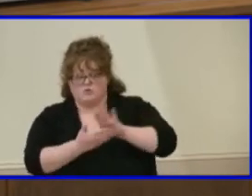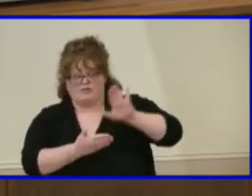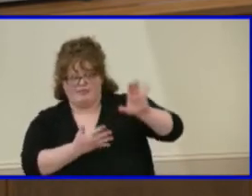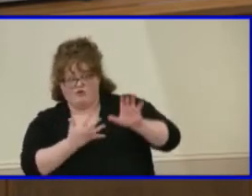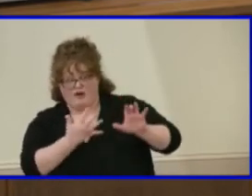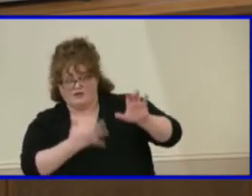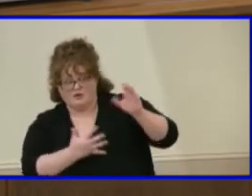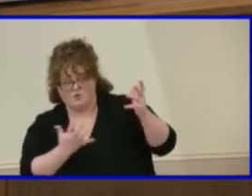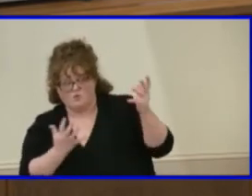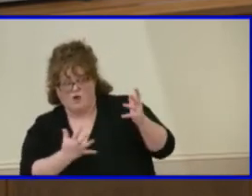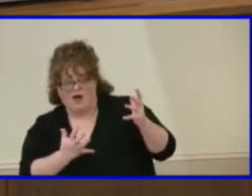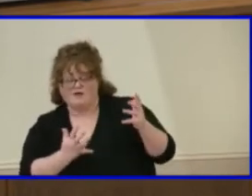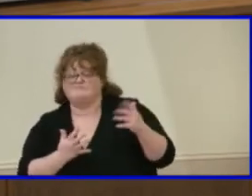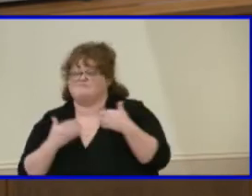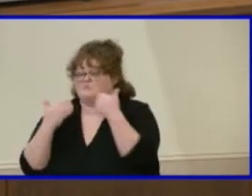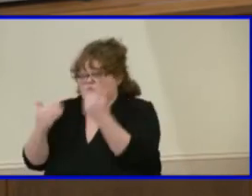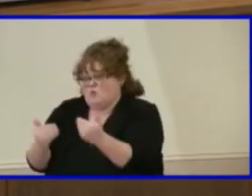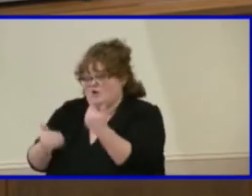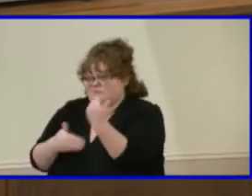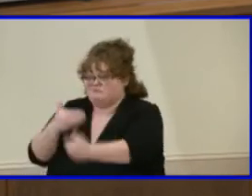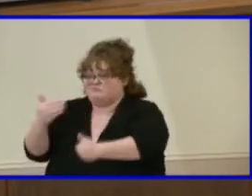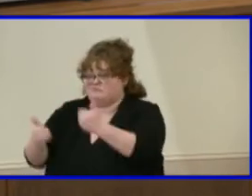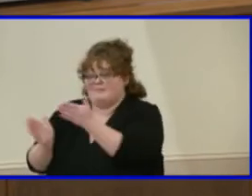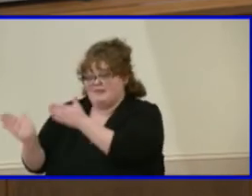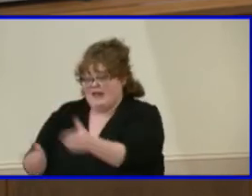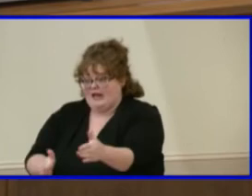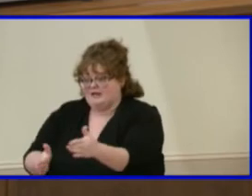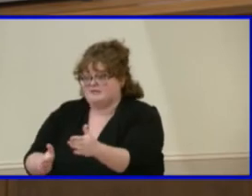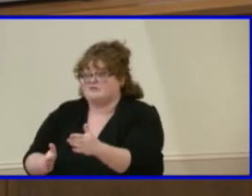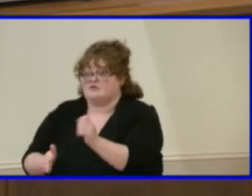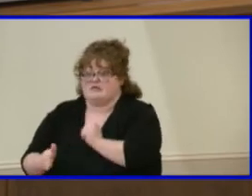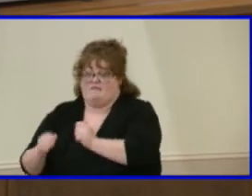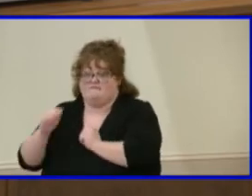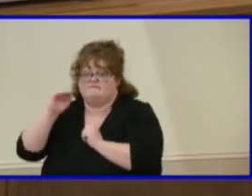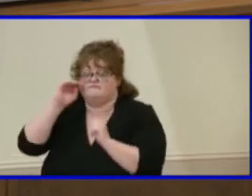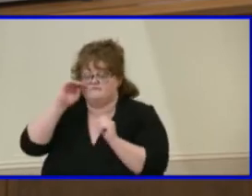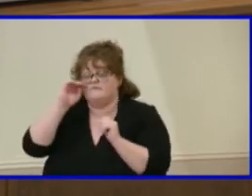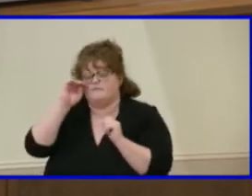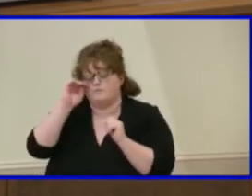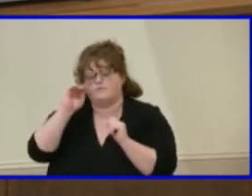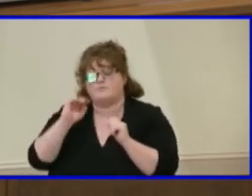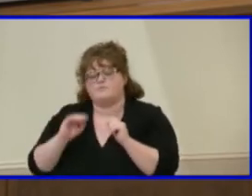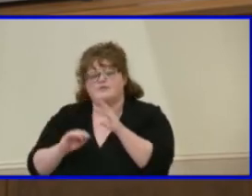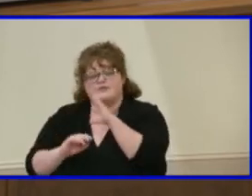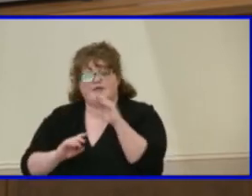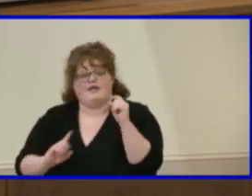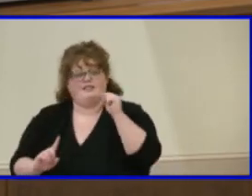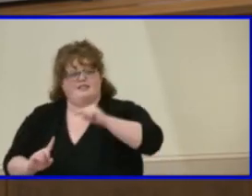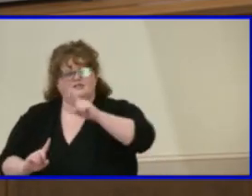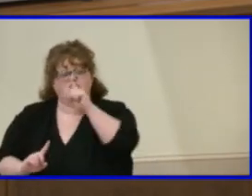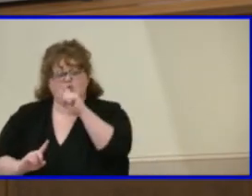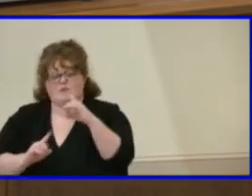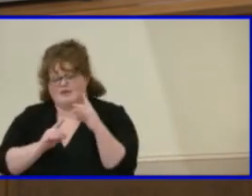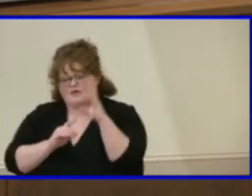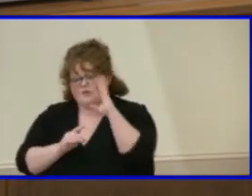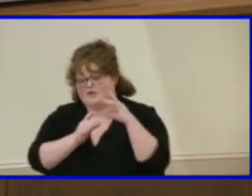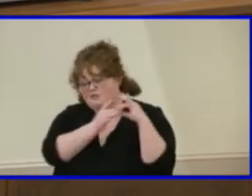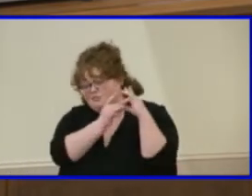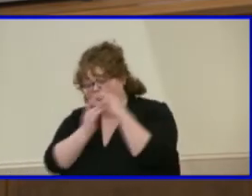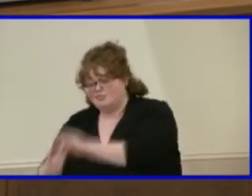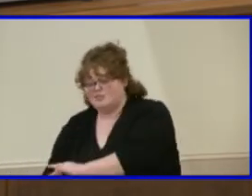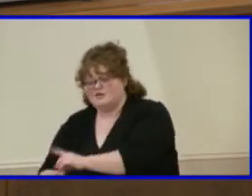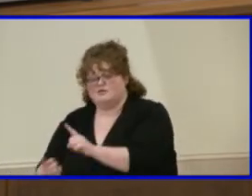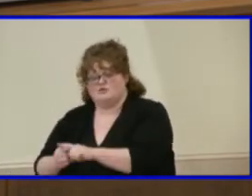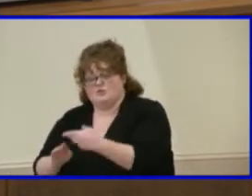then we can continue to move forward with our plan. And as Ms. Atkins mentioned there, you know, this goes all the way down to the preschool, into first